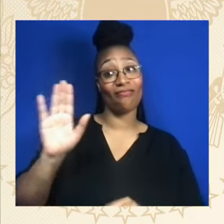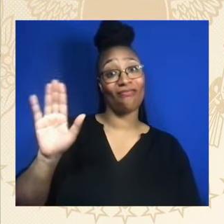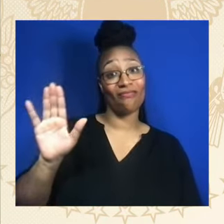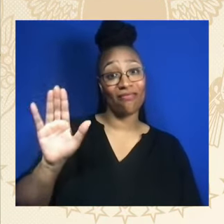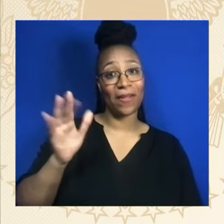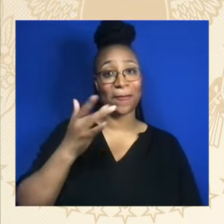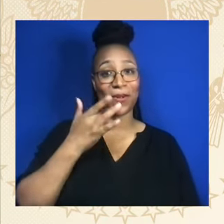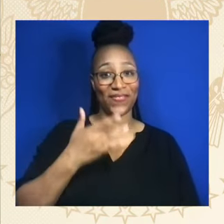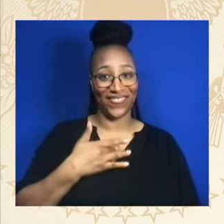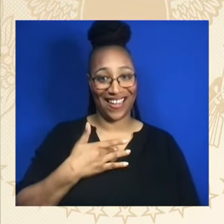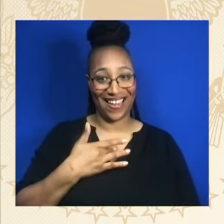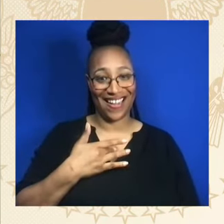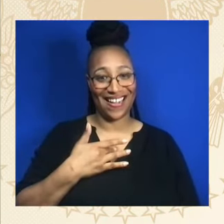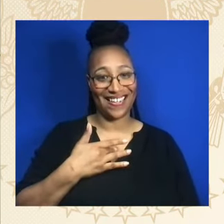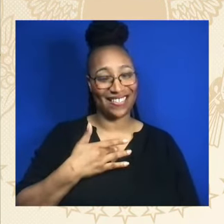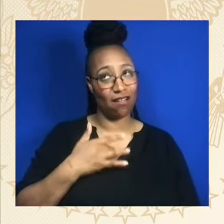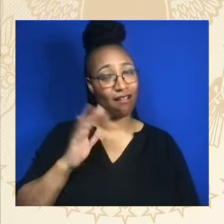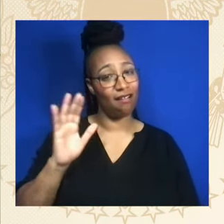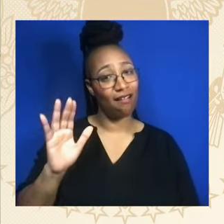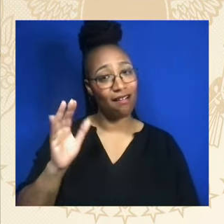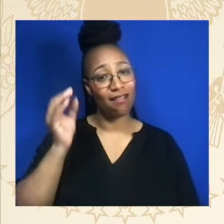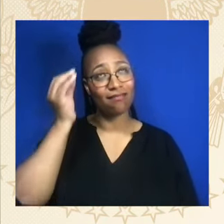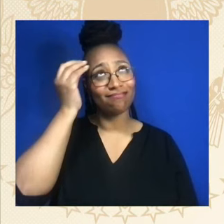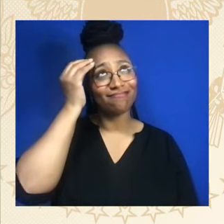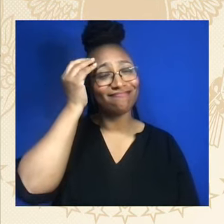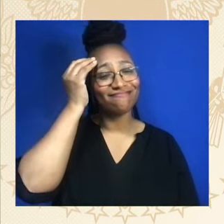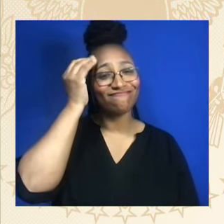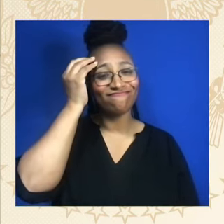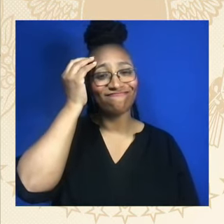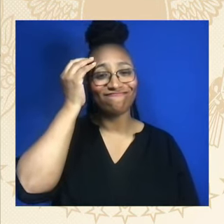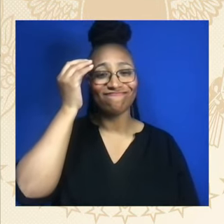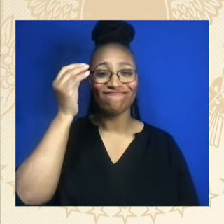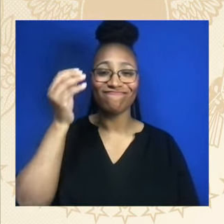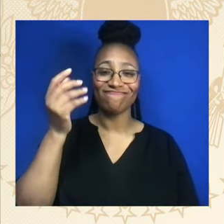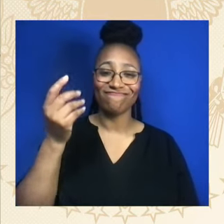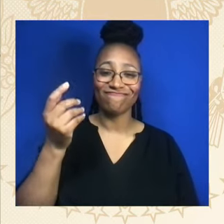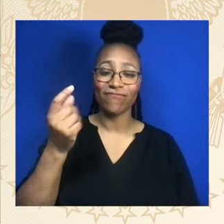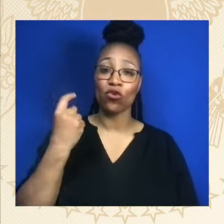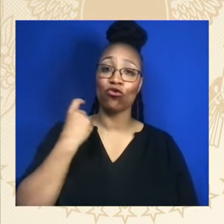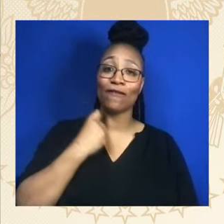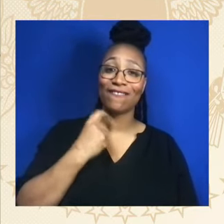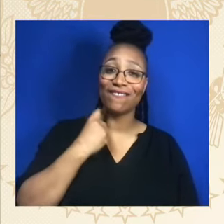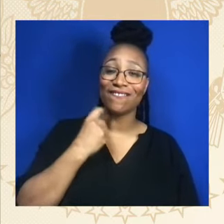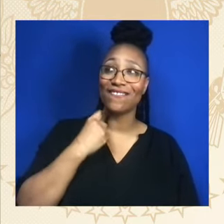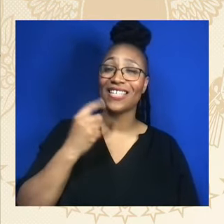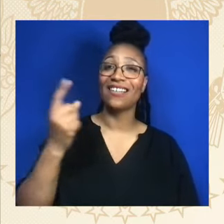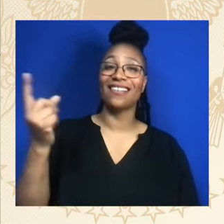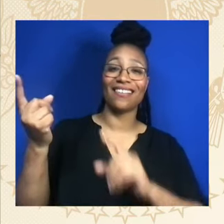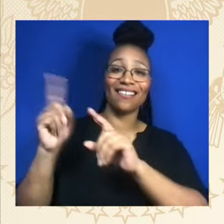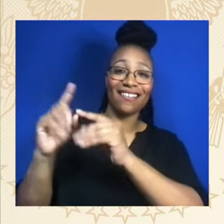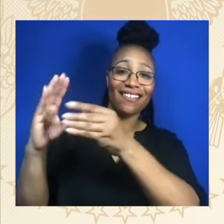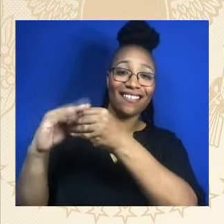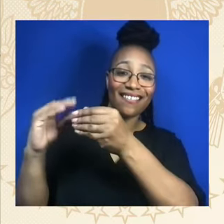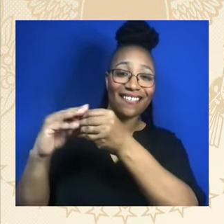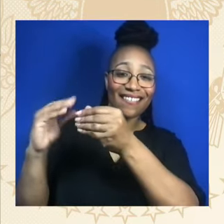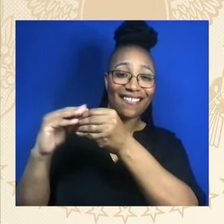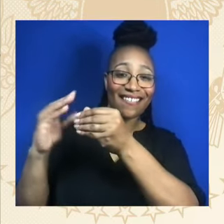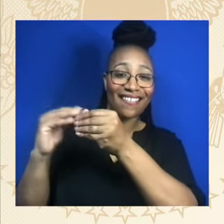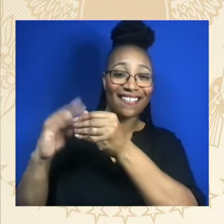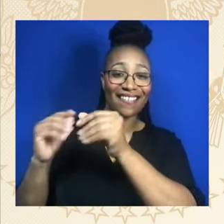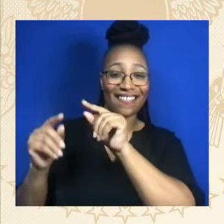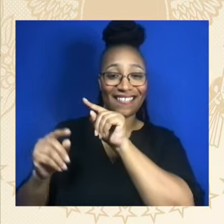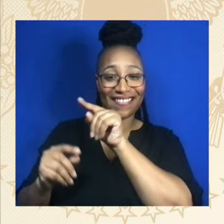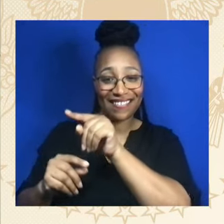holiday, I joined Reverend Sharpton and the National Action Network to talk policy. The day after we stood here in the East Room